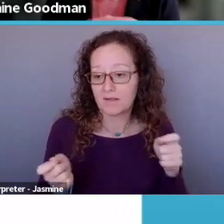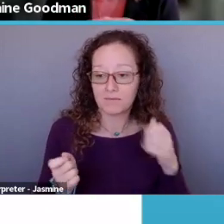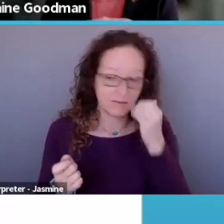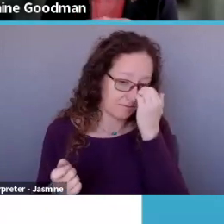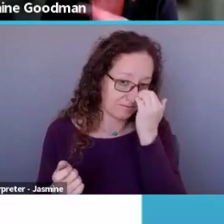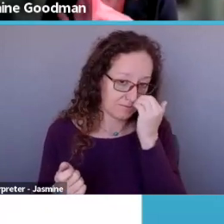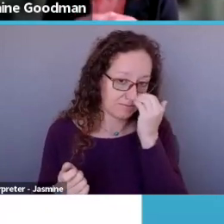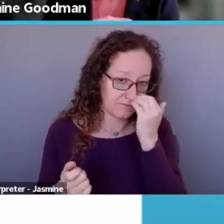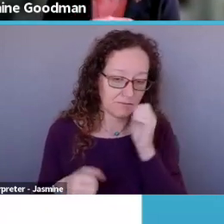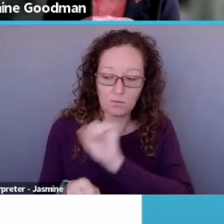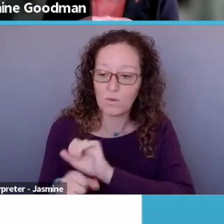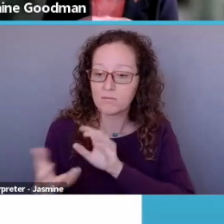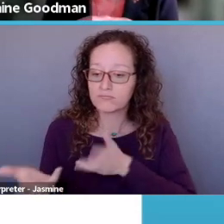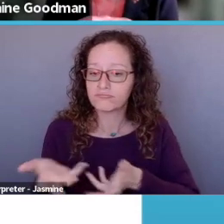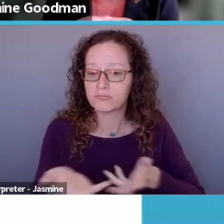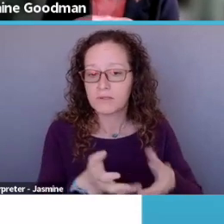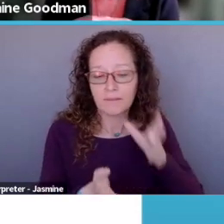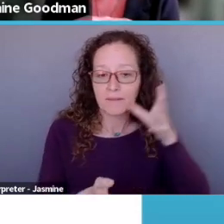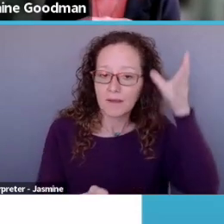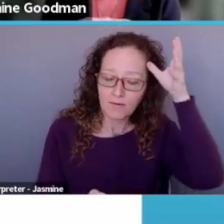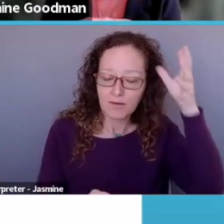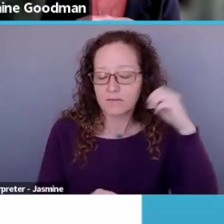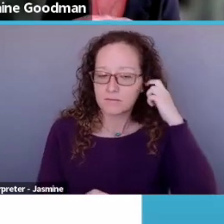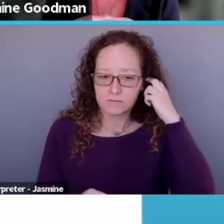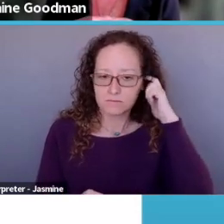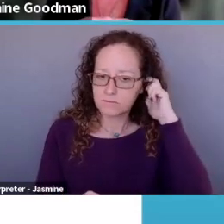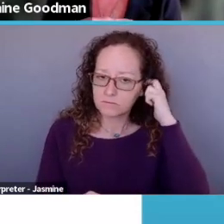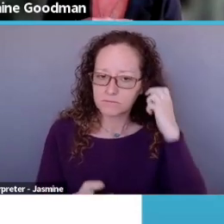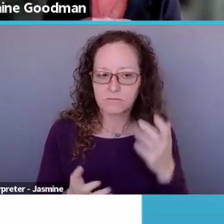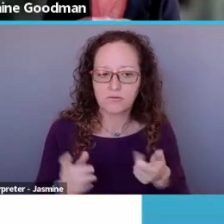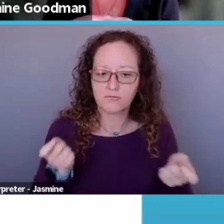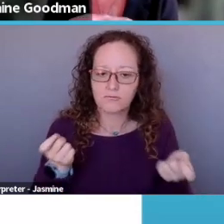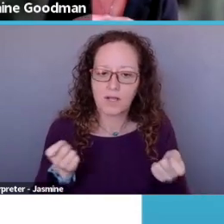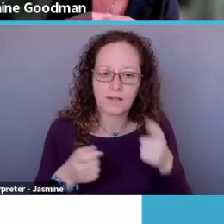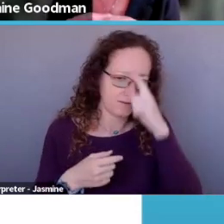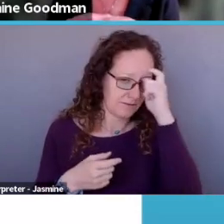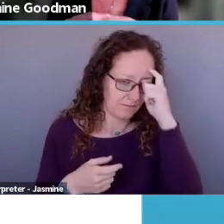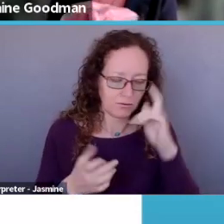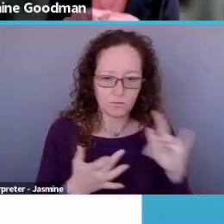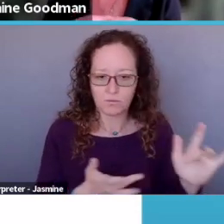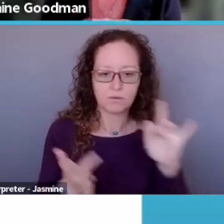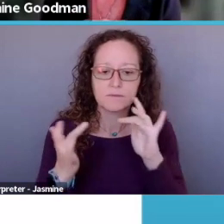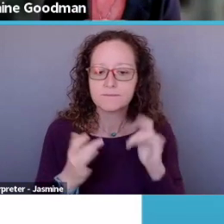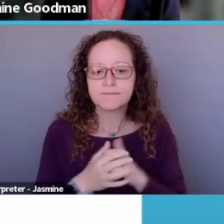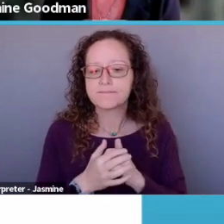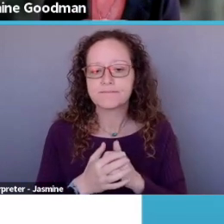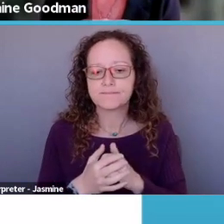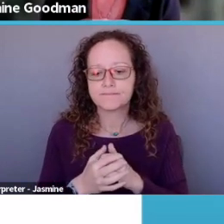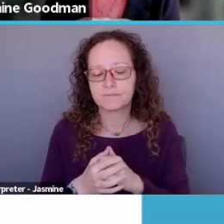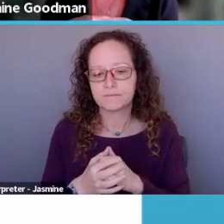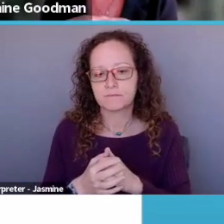working with parents, uh, running our tour, our summer tours and putting that together. Or if not at